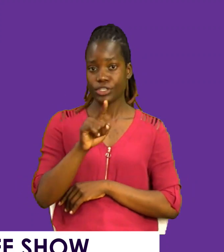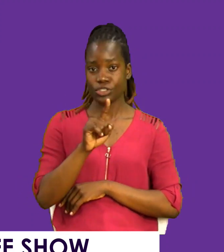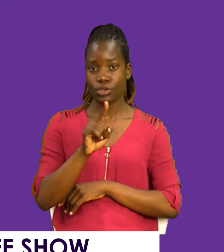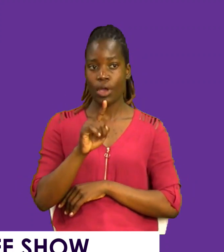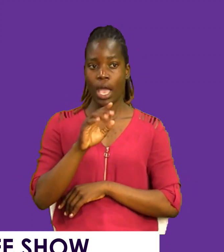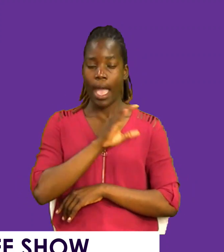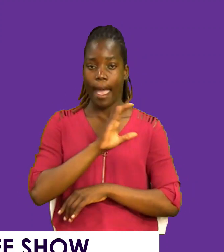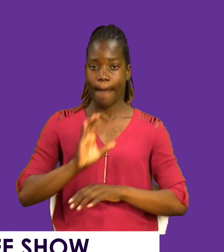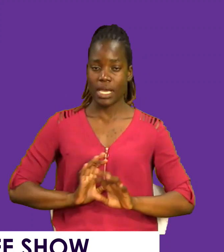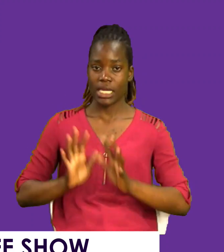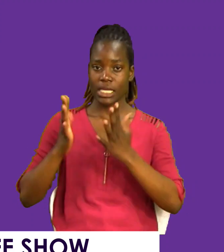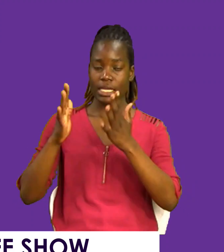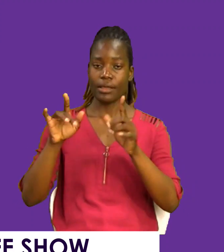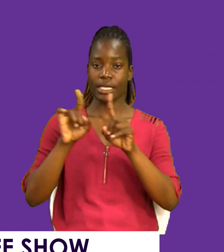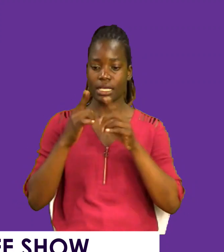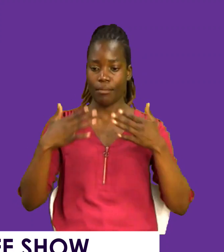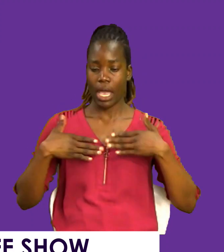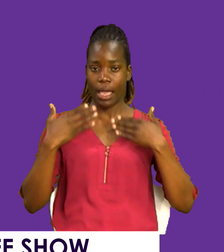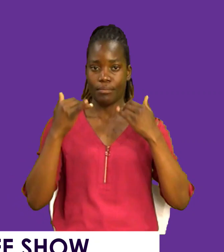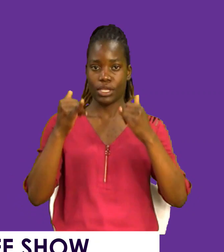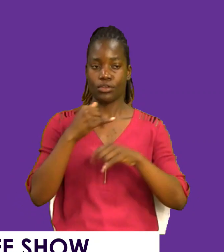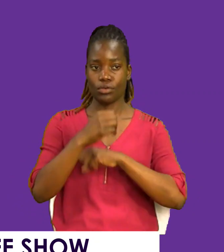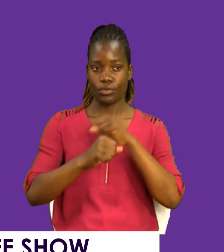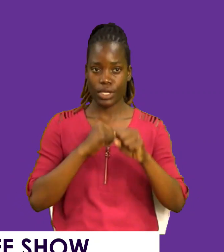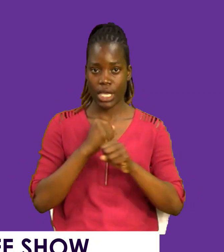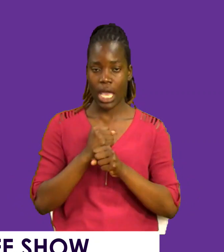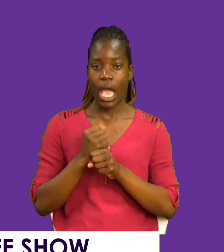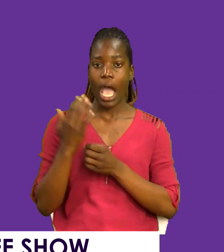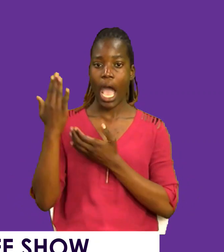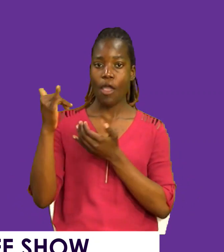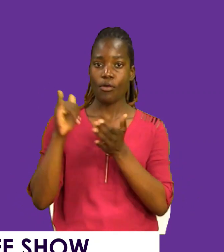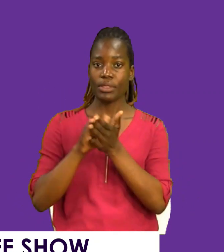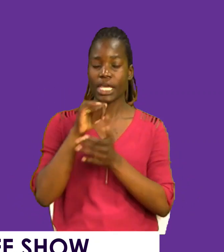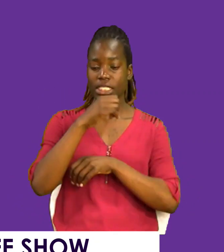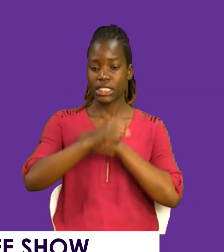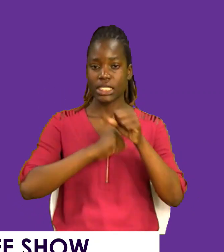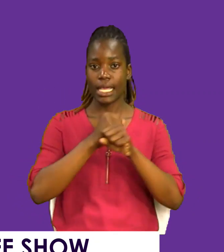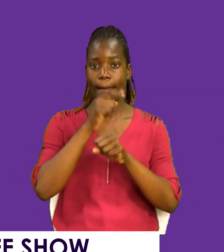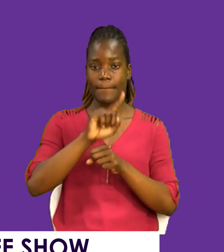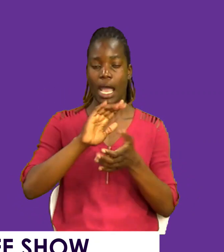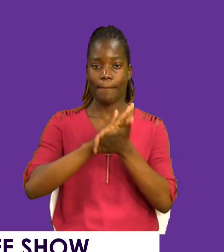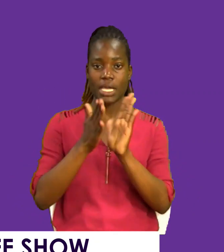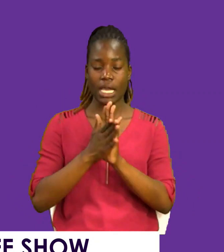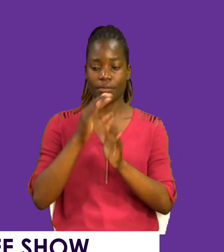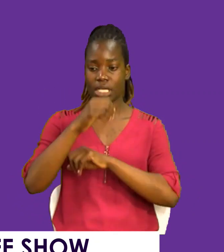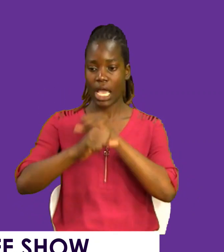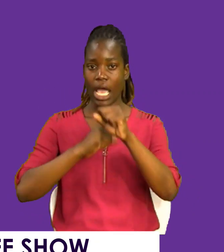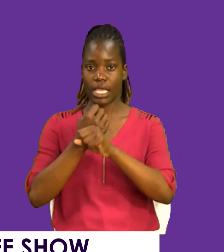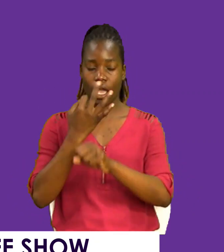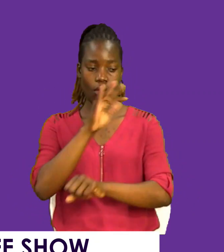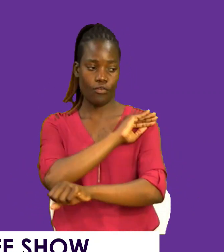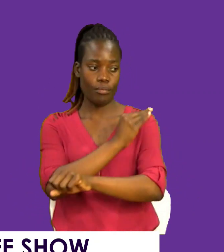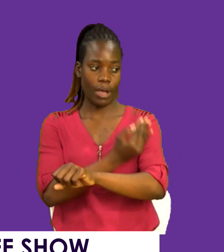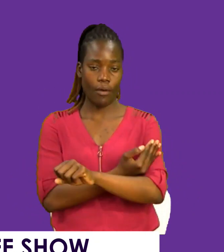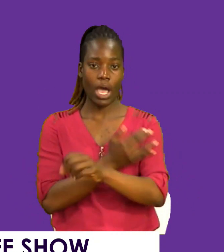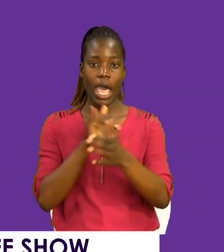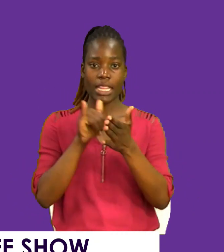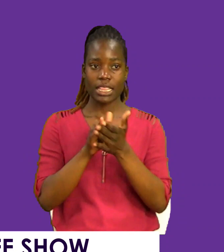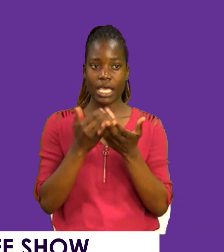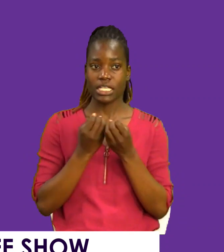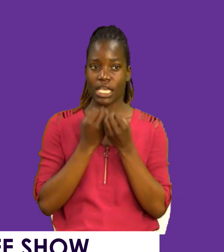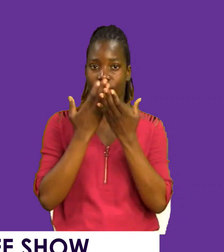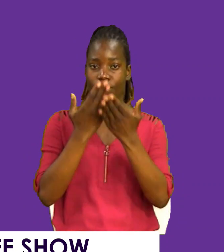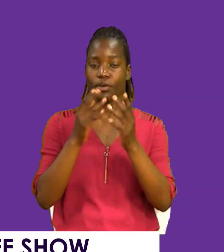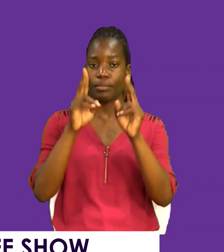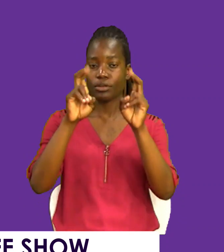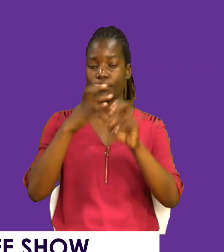a Merry Christmas and a Happy New Year. I hope that your year becomes a year of power. That informs